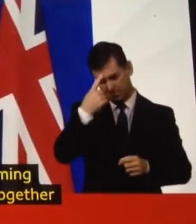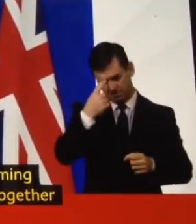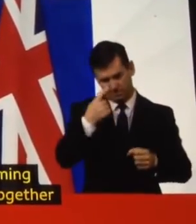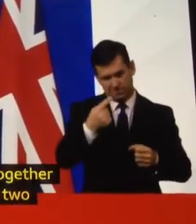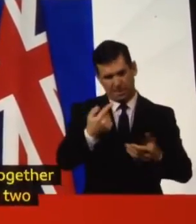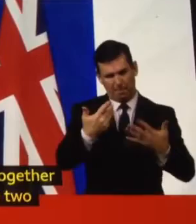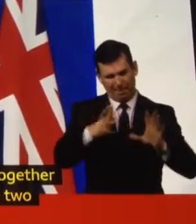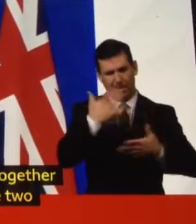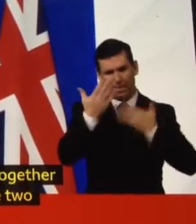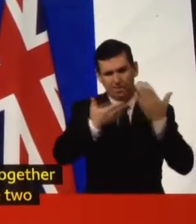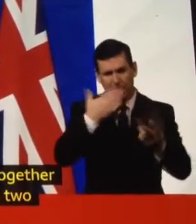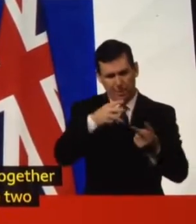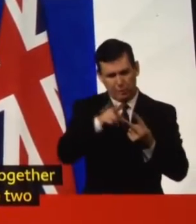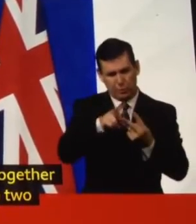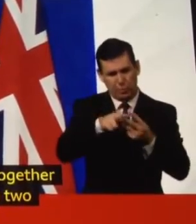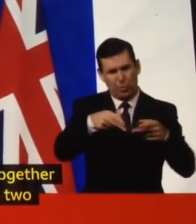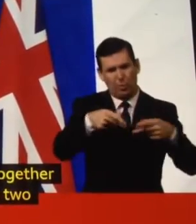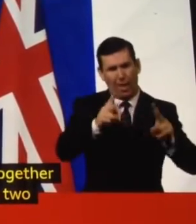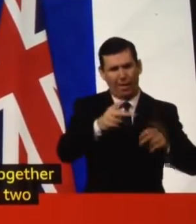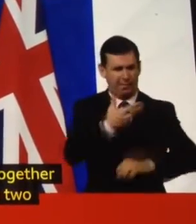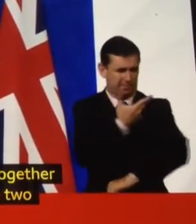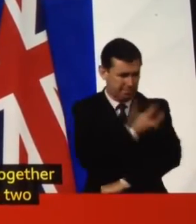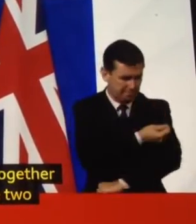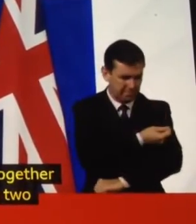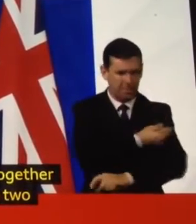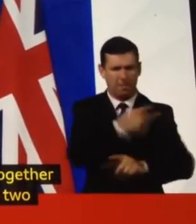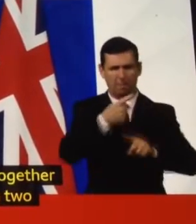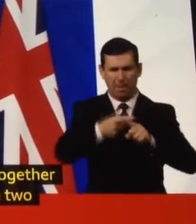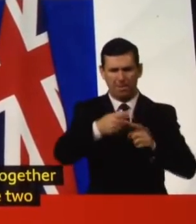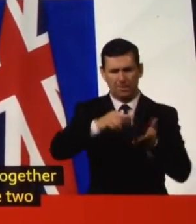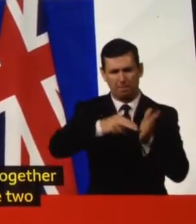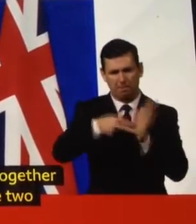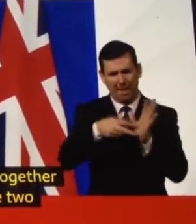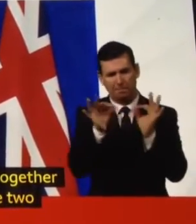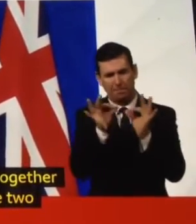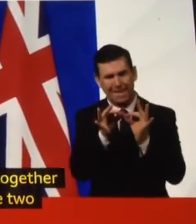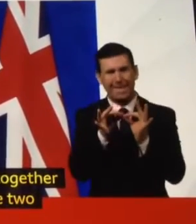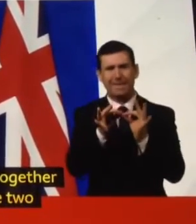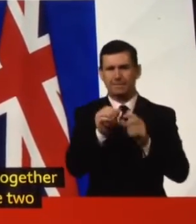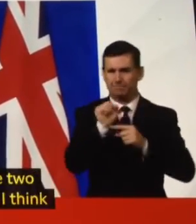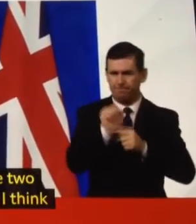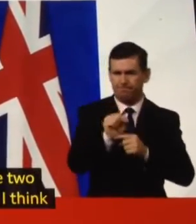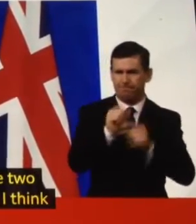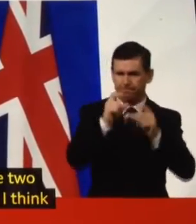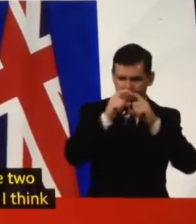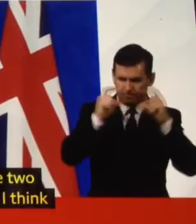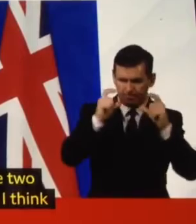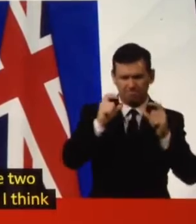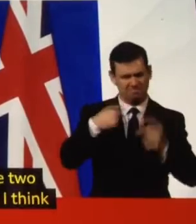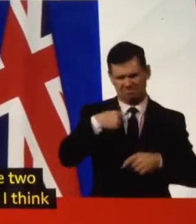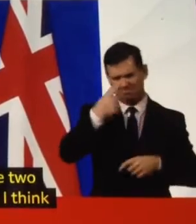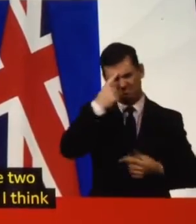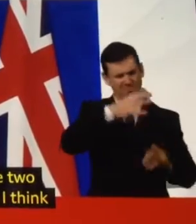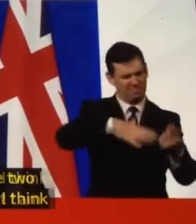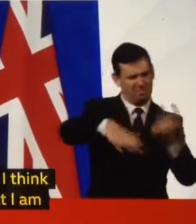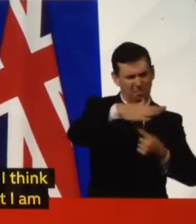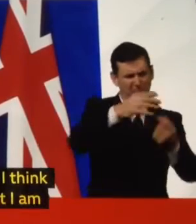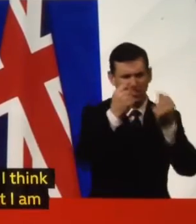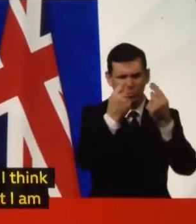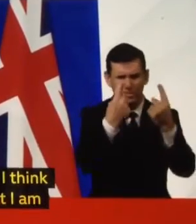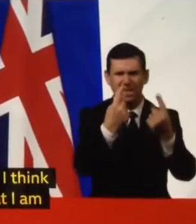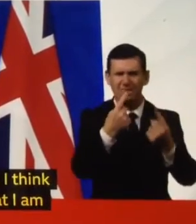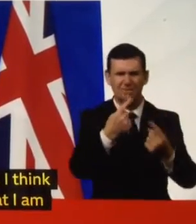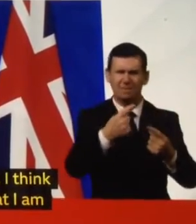that we are. I think those are the messages that I'm seeing the public understand very, very loud and clear and really